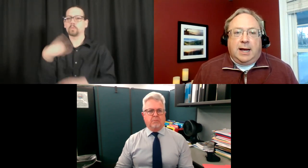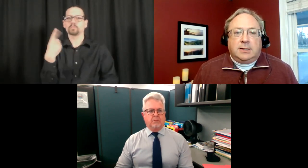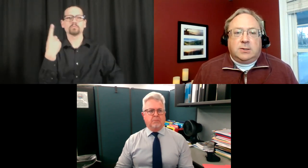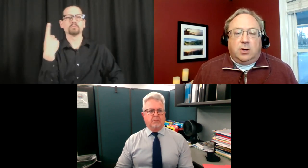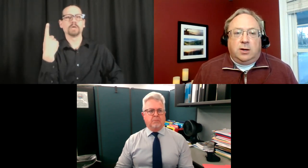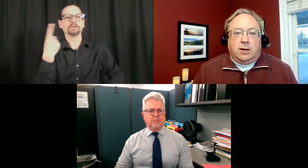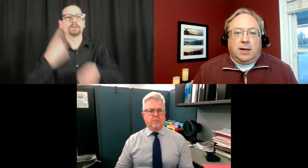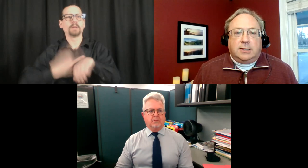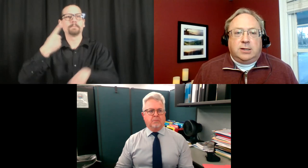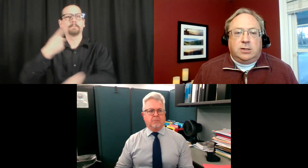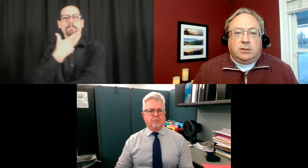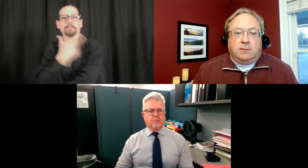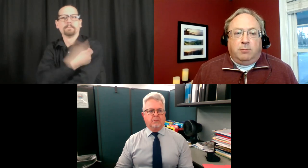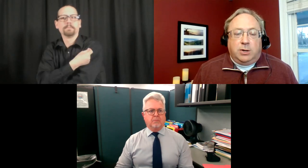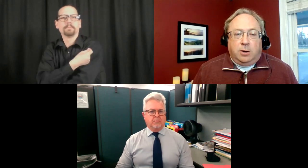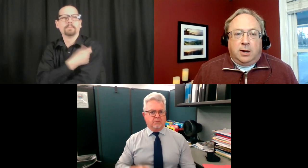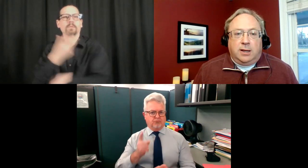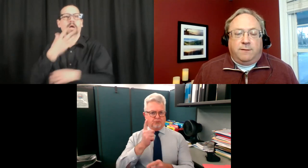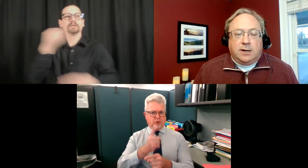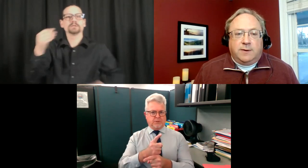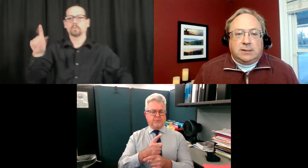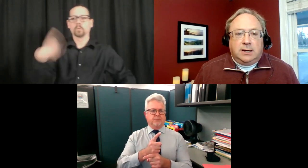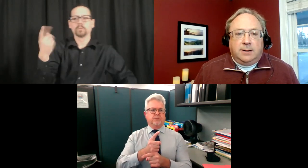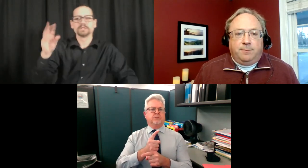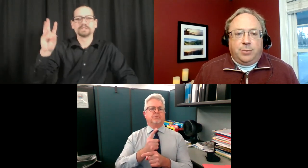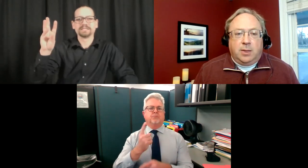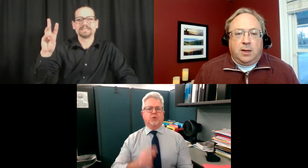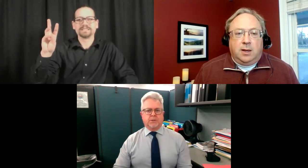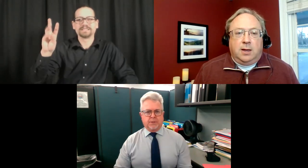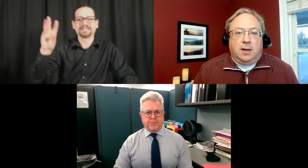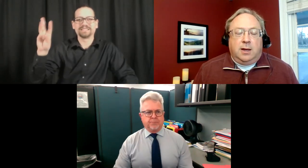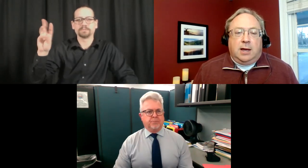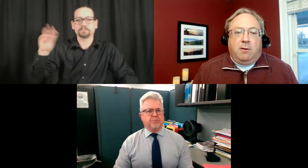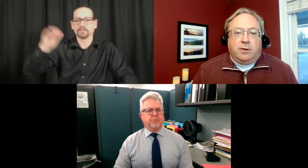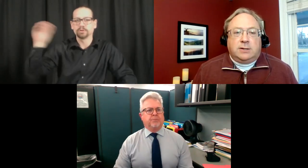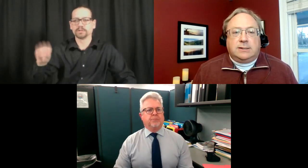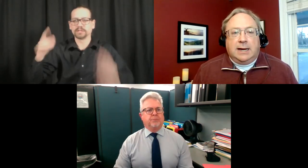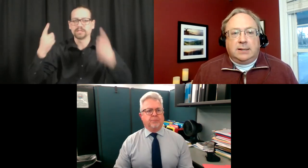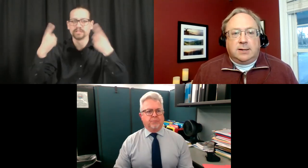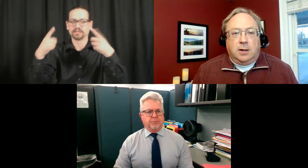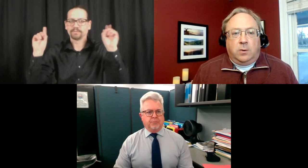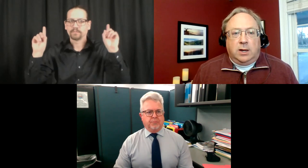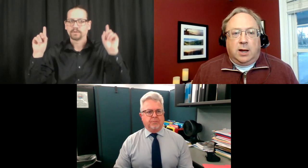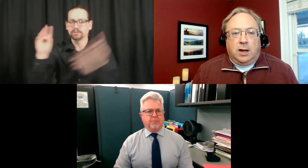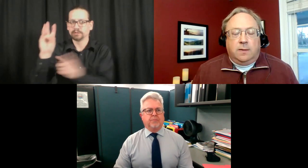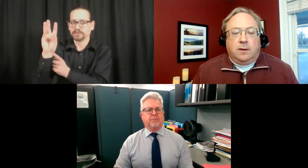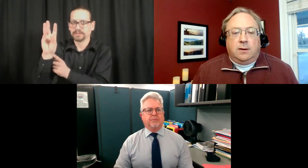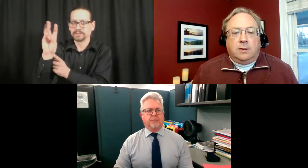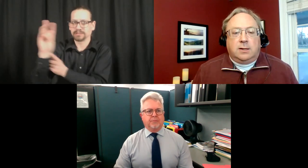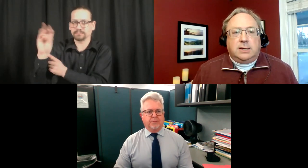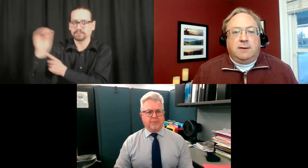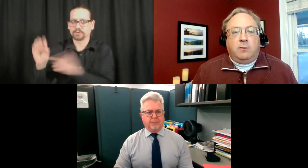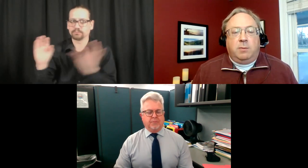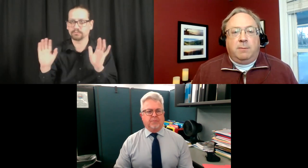It's not as good as the Moderna and the Pfizer vaccine. However, there's a second study going on